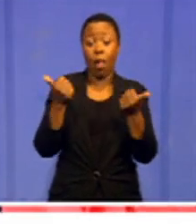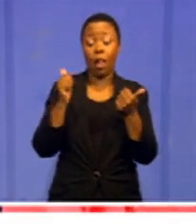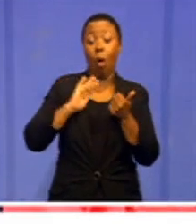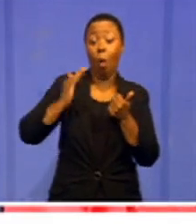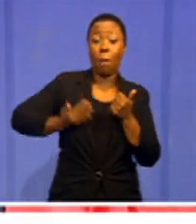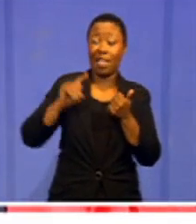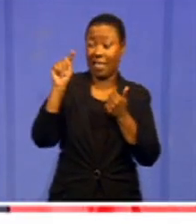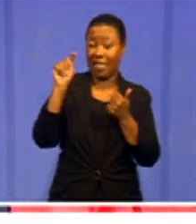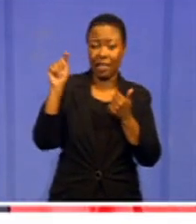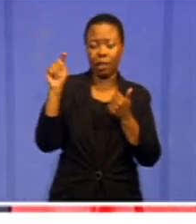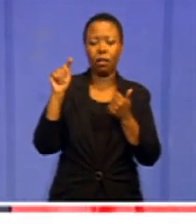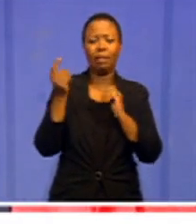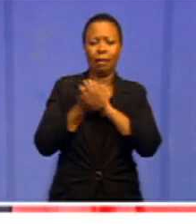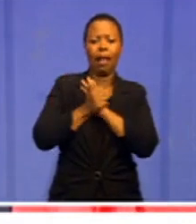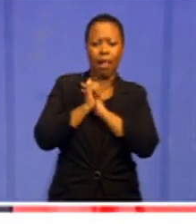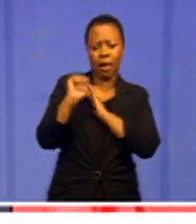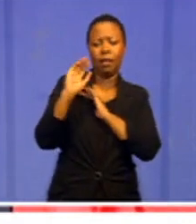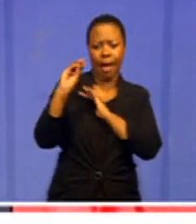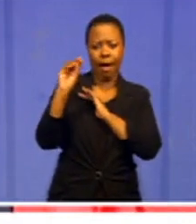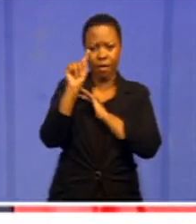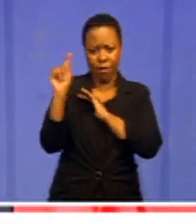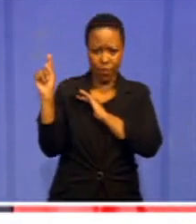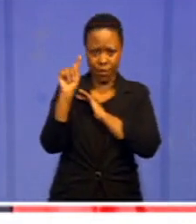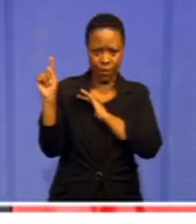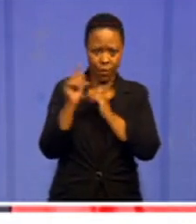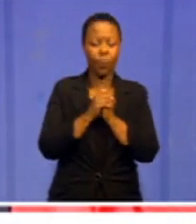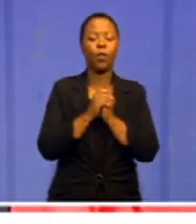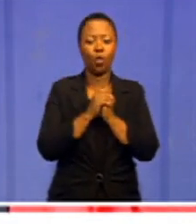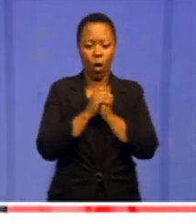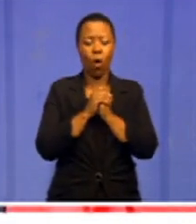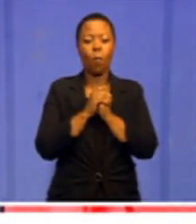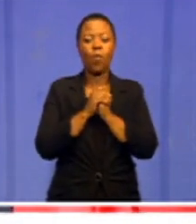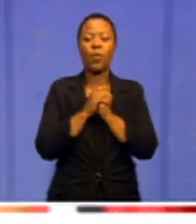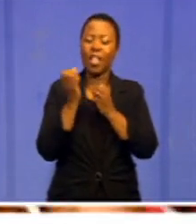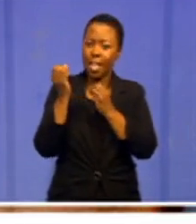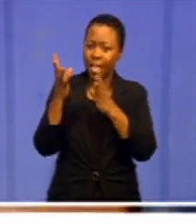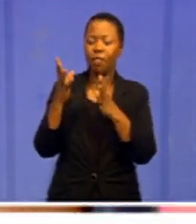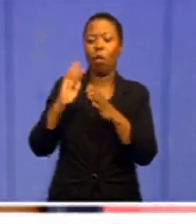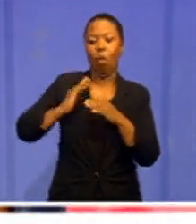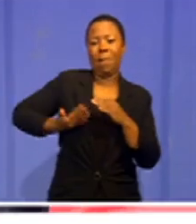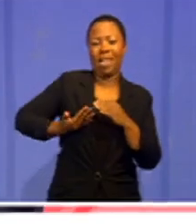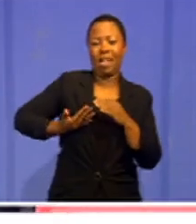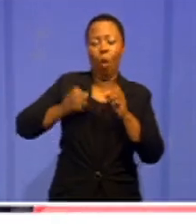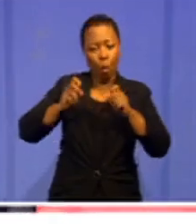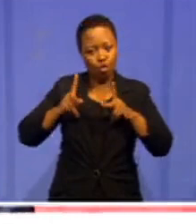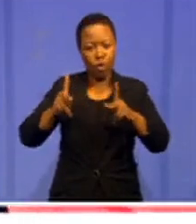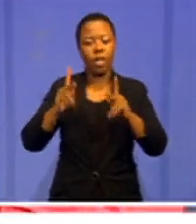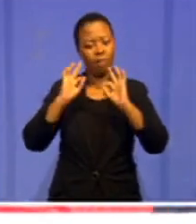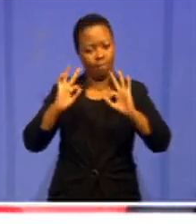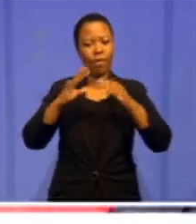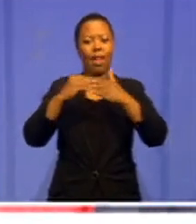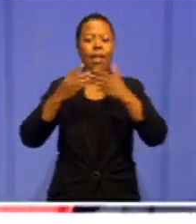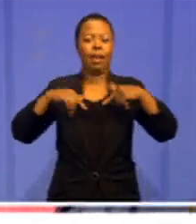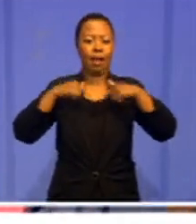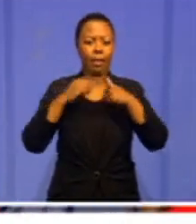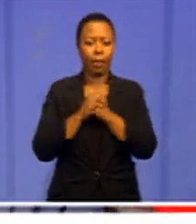encouraging that let's give women opportunity to lead us. And in public service, recently, the increment of